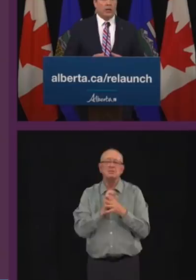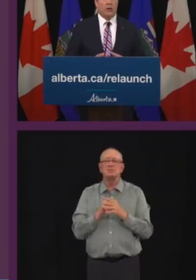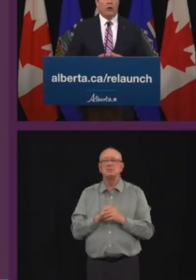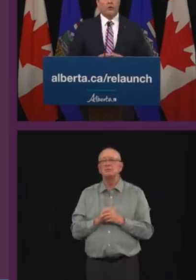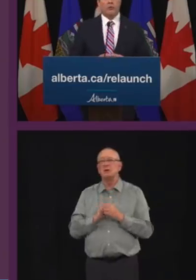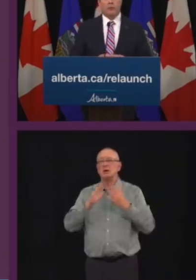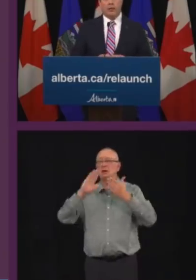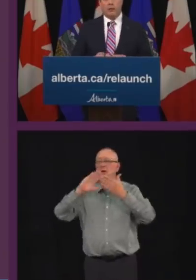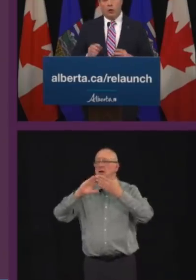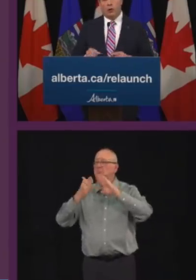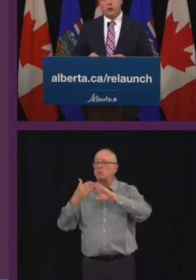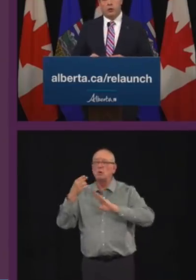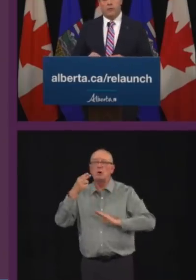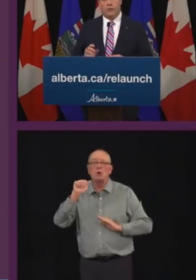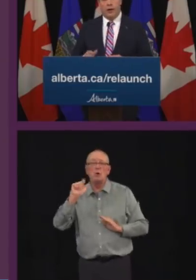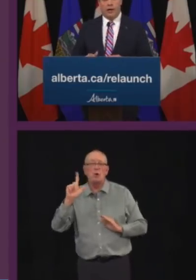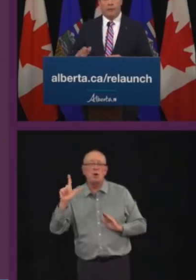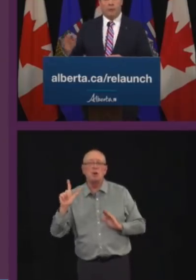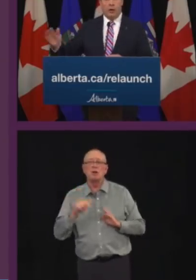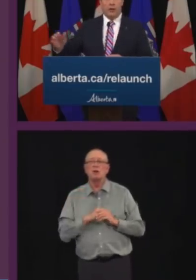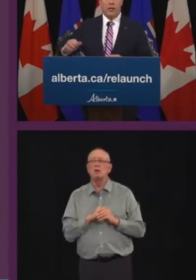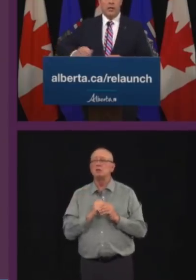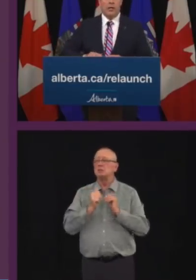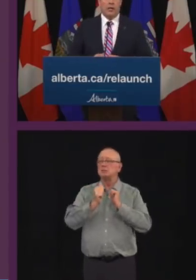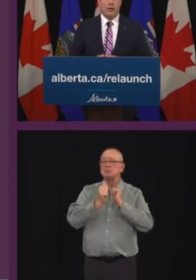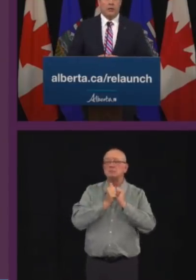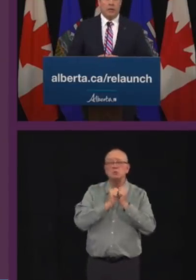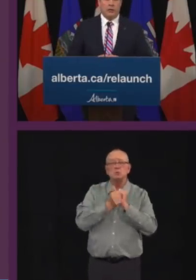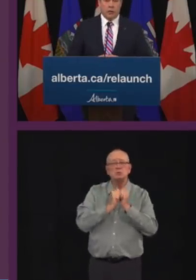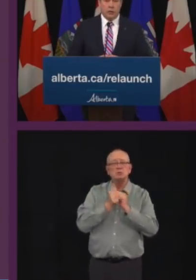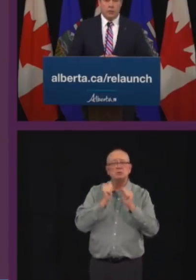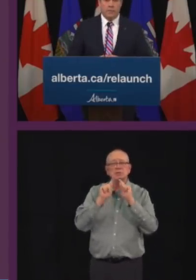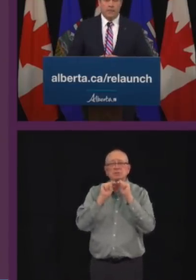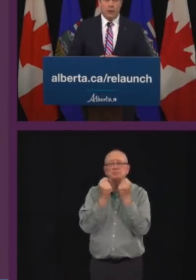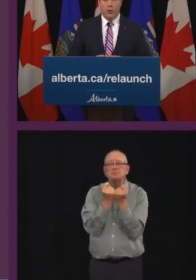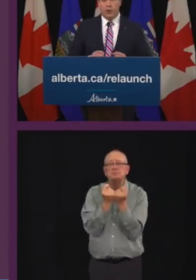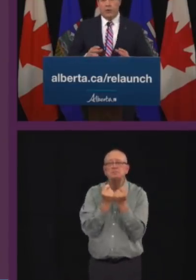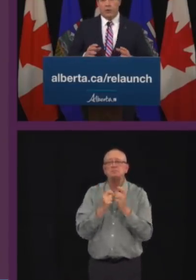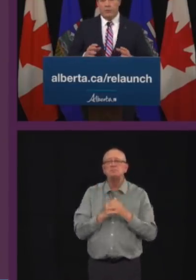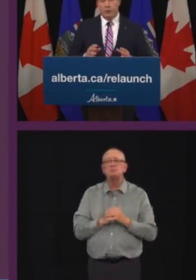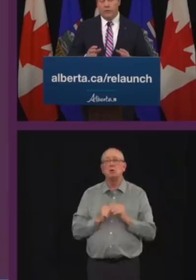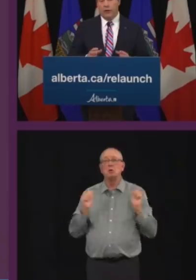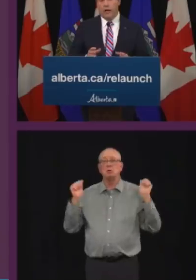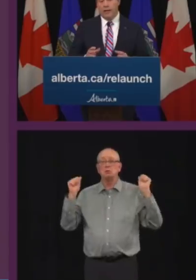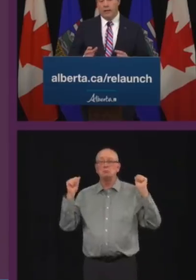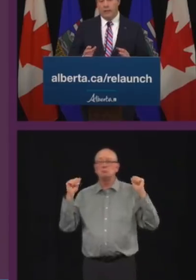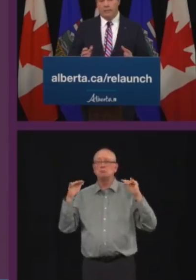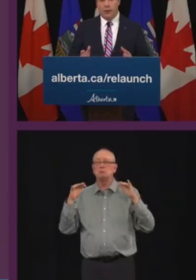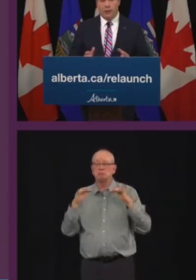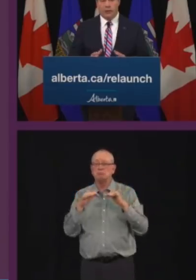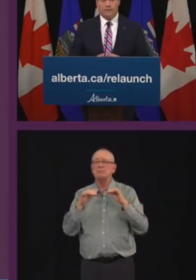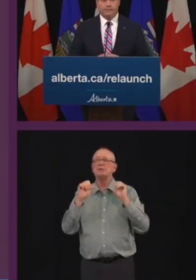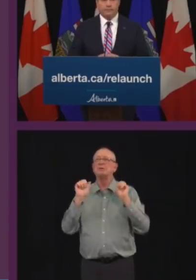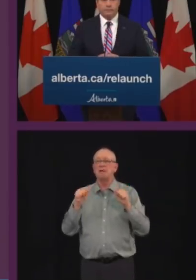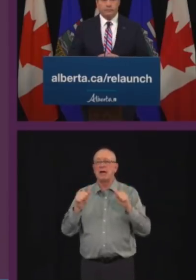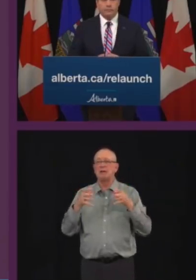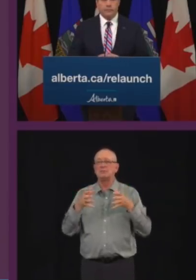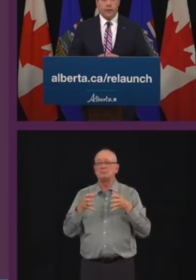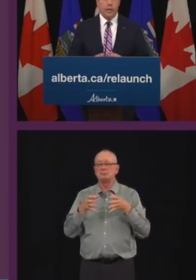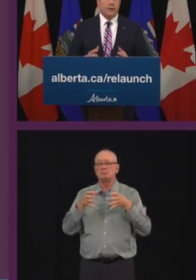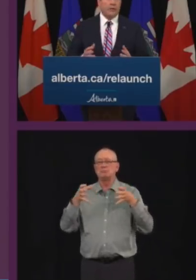gatherings can also be larger on Friday and beyond in stage 2 with specific guidance in place.